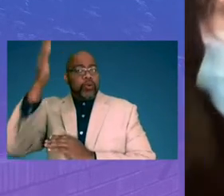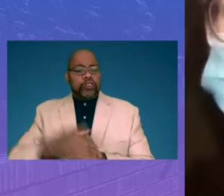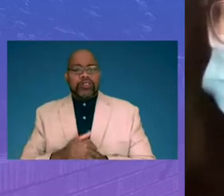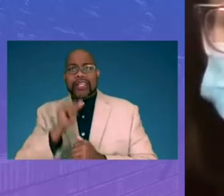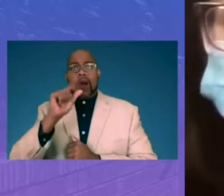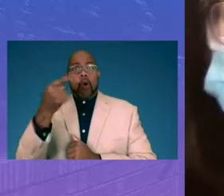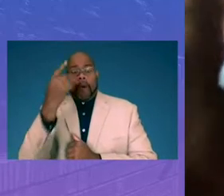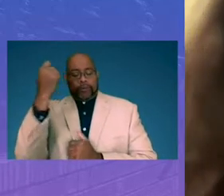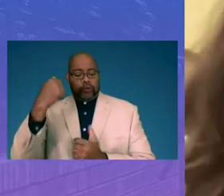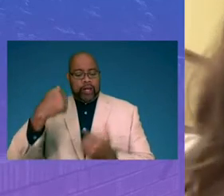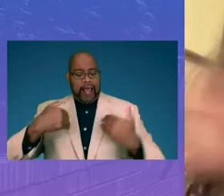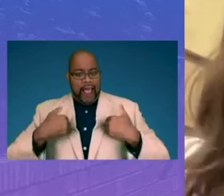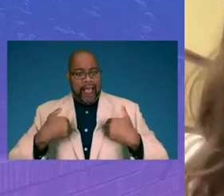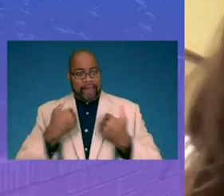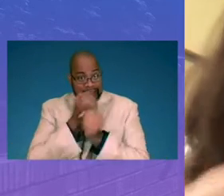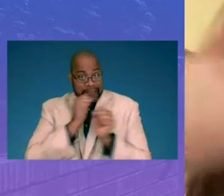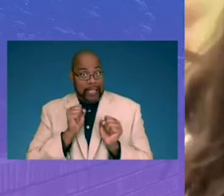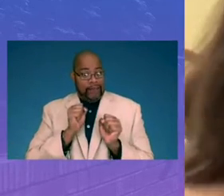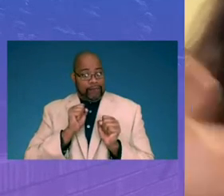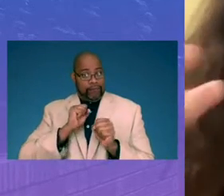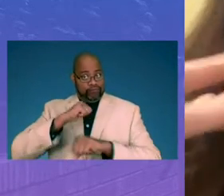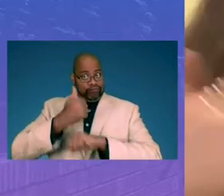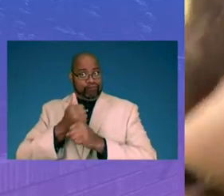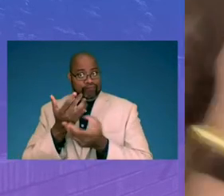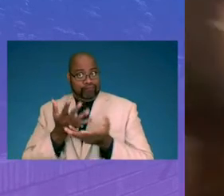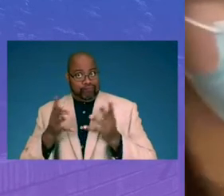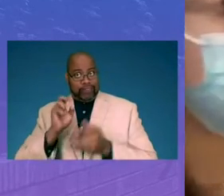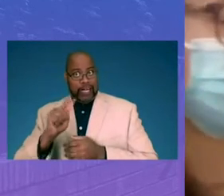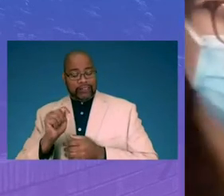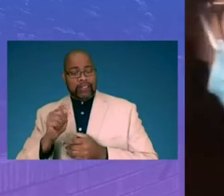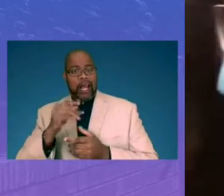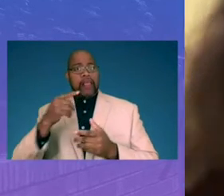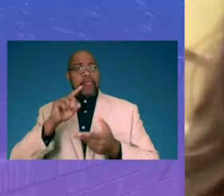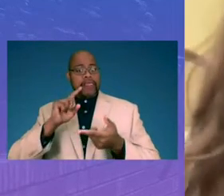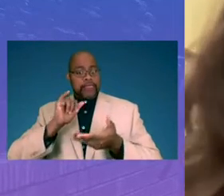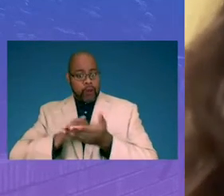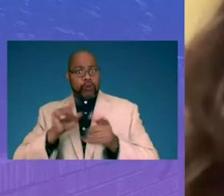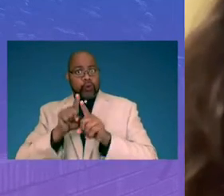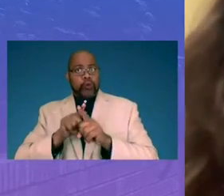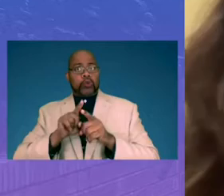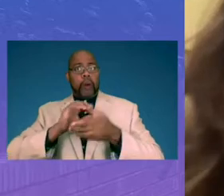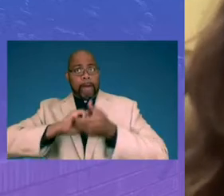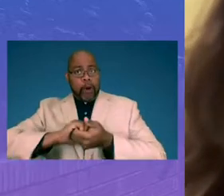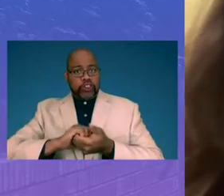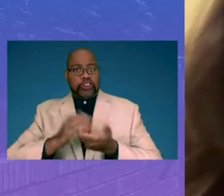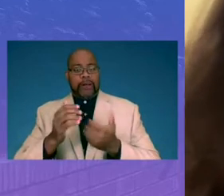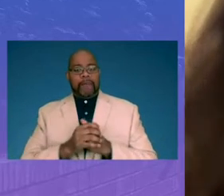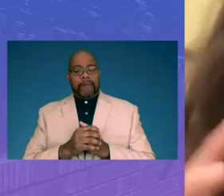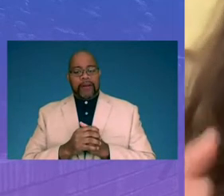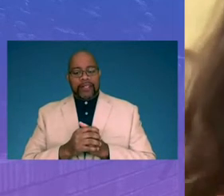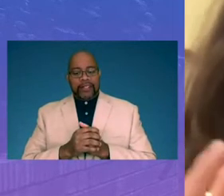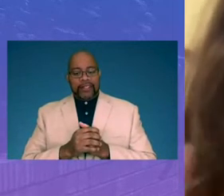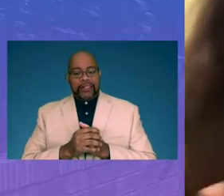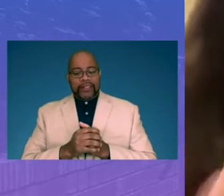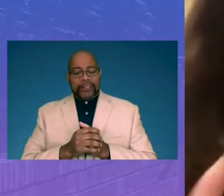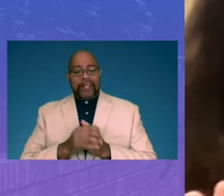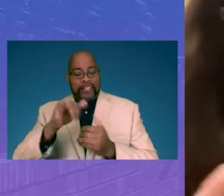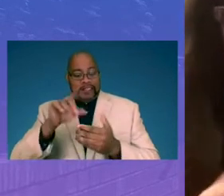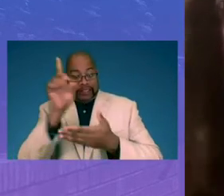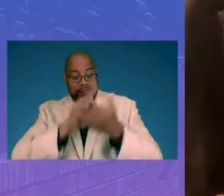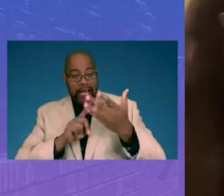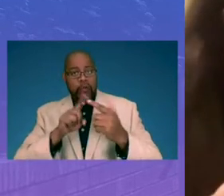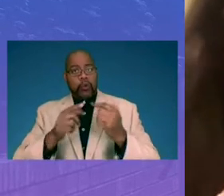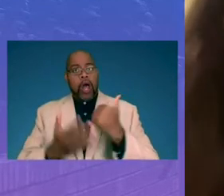that safety net in place, but also our partnerships that we bring into the building with Brandel are designed to help people